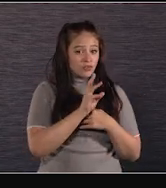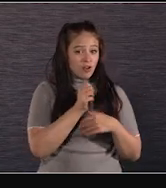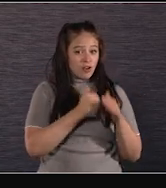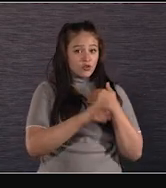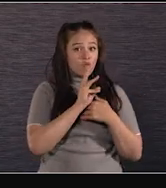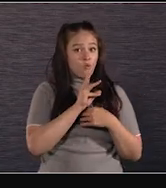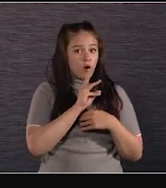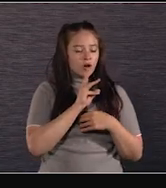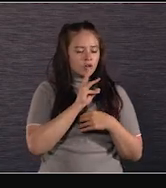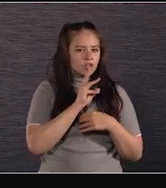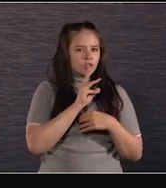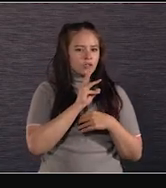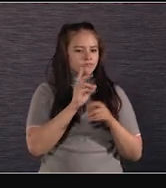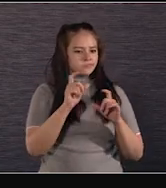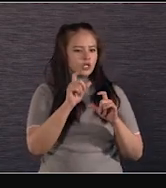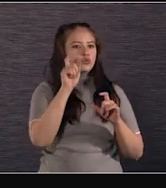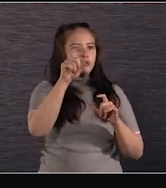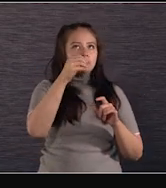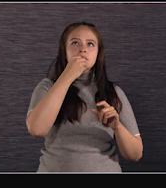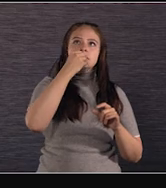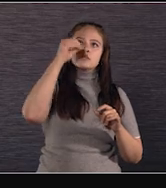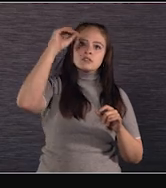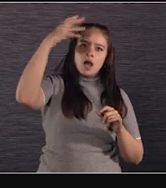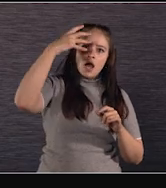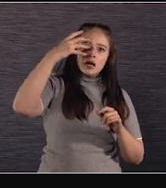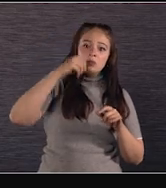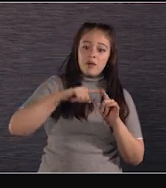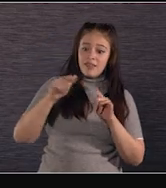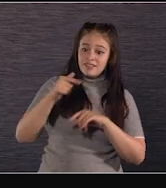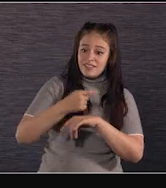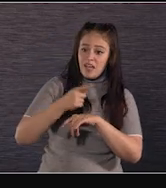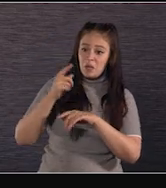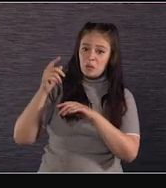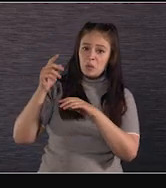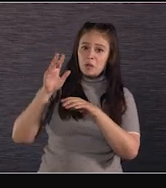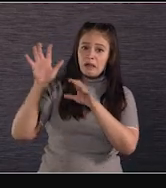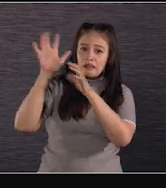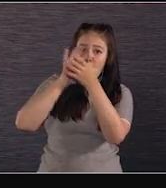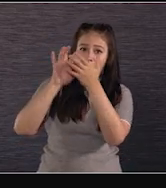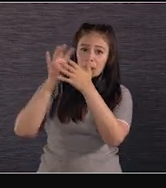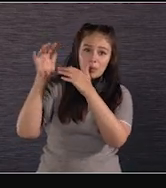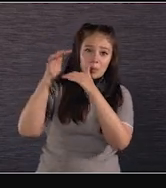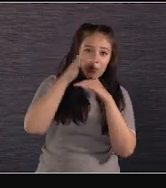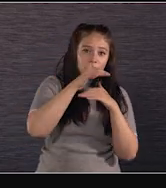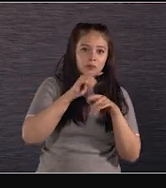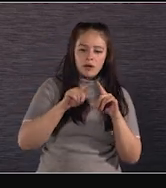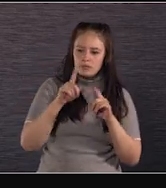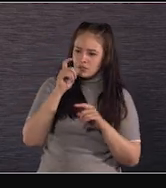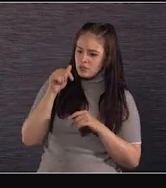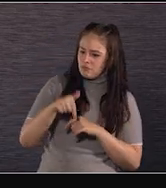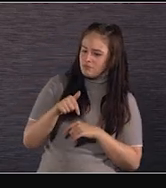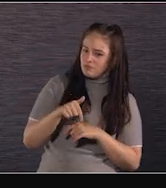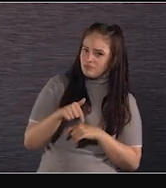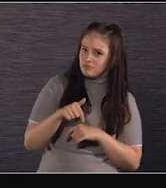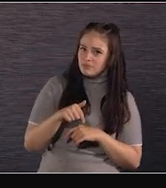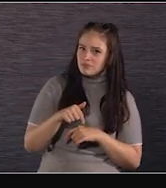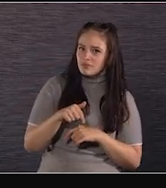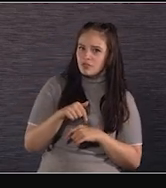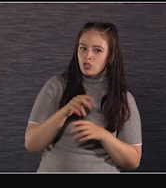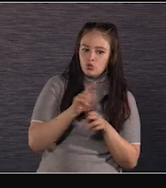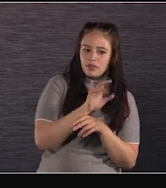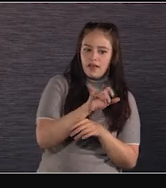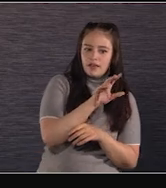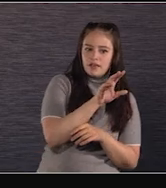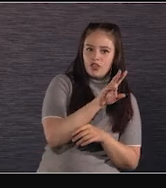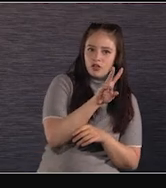sun directly overhead, and we had overcast. The fact that the base ISO have been increased a bit, the 3200 and the 800,